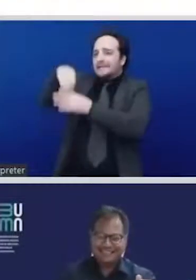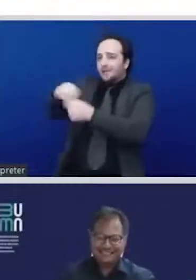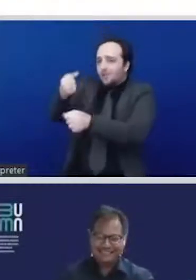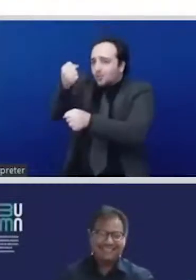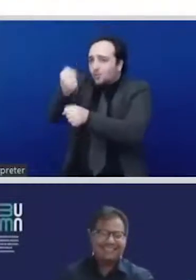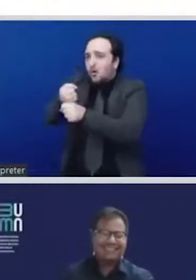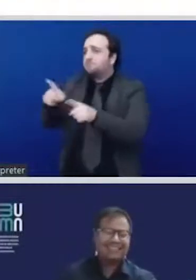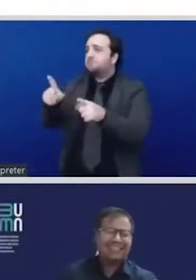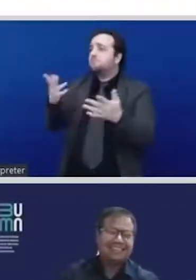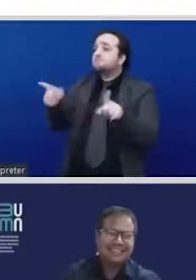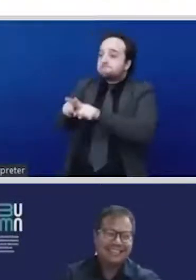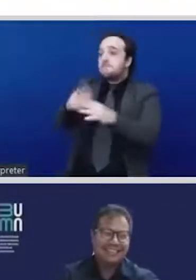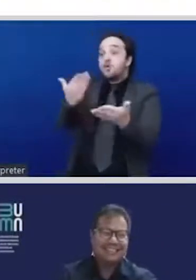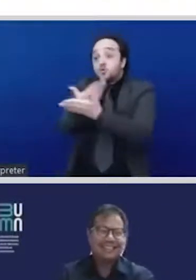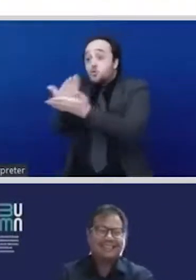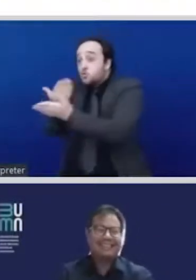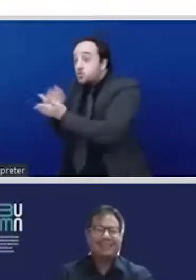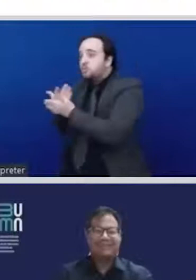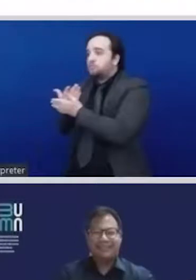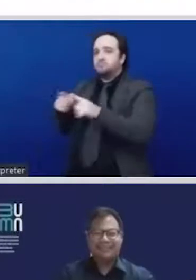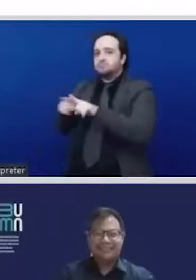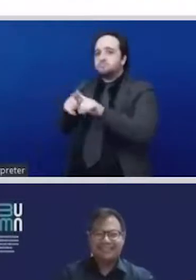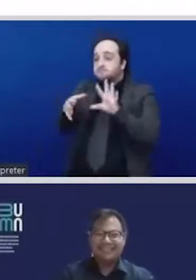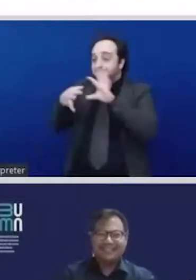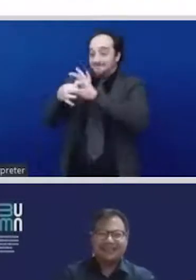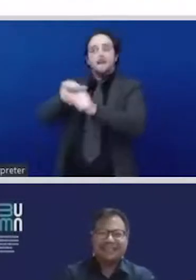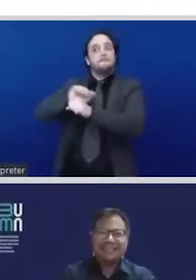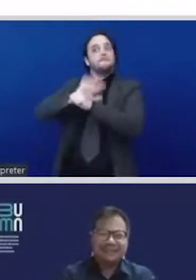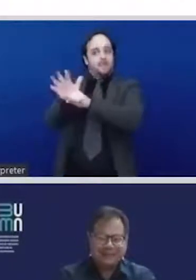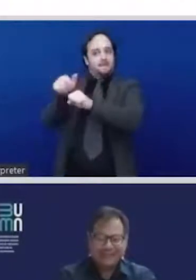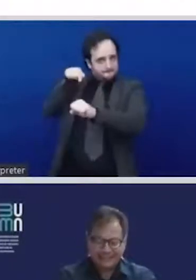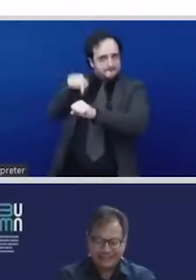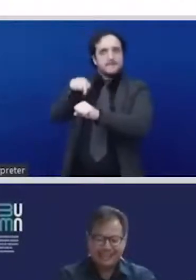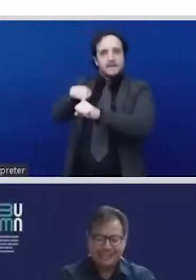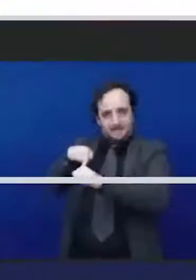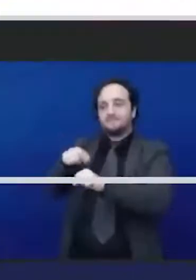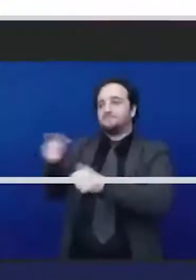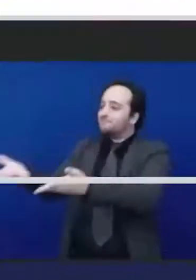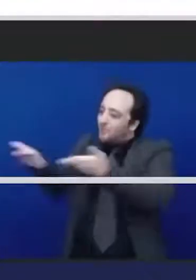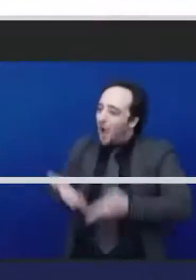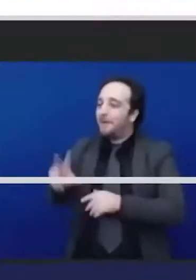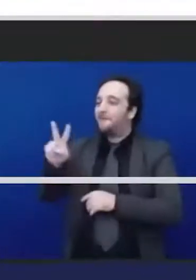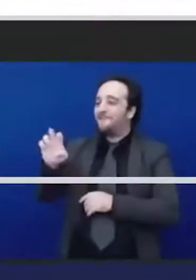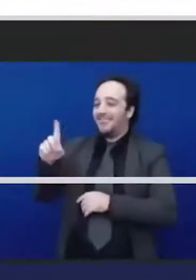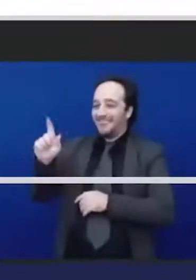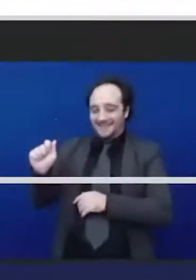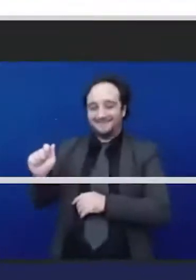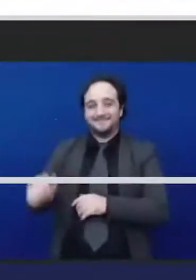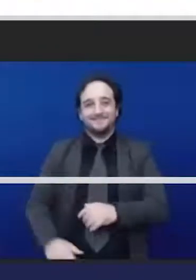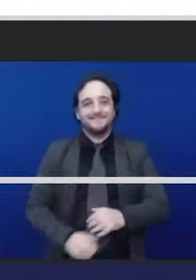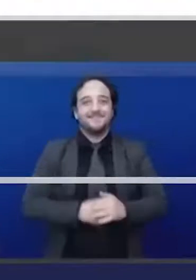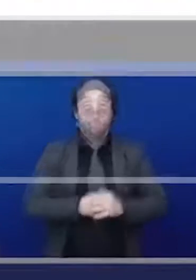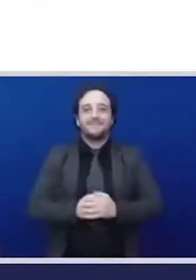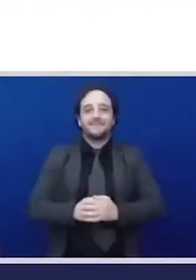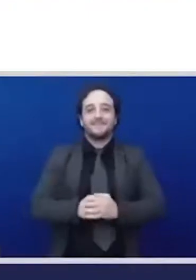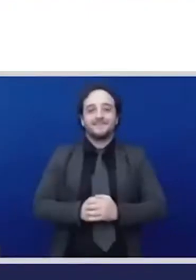Thank you, Alejandra and the fellow panelists. So I think one of the main things which has and which